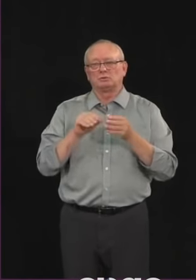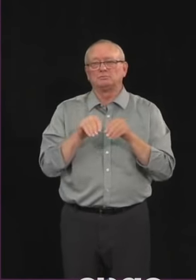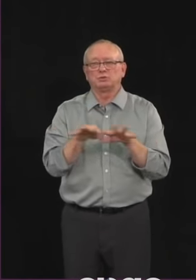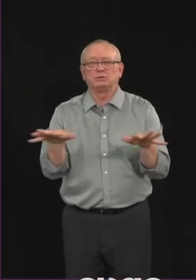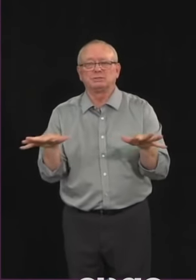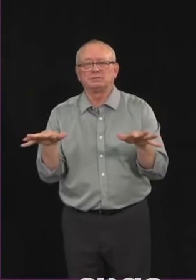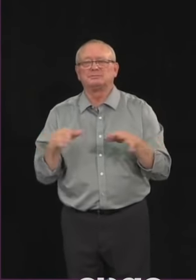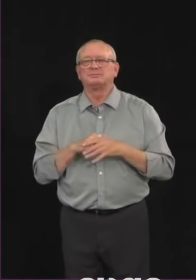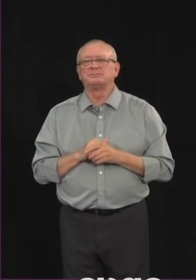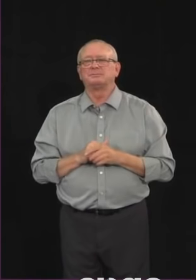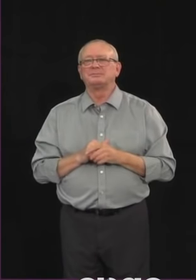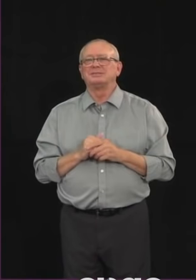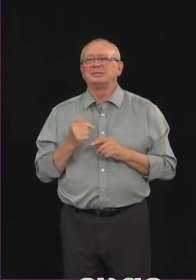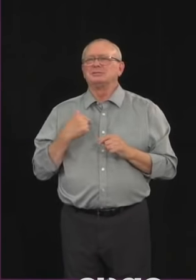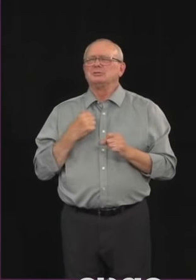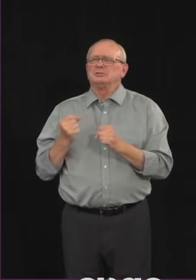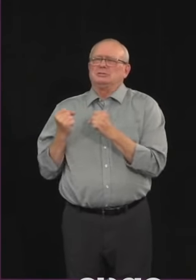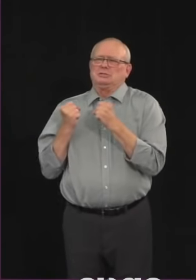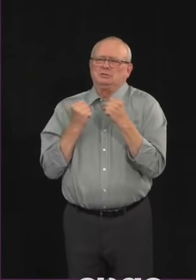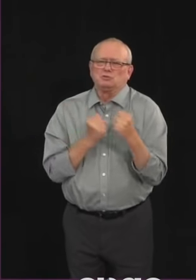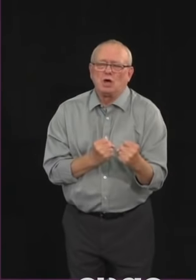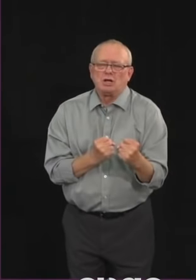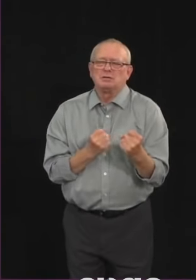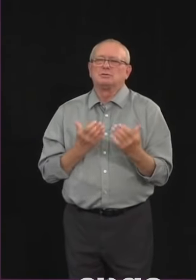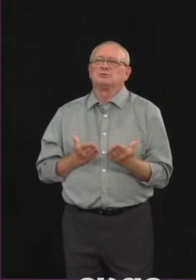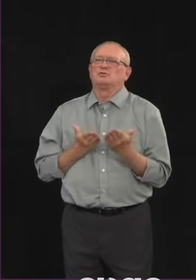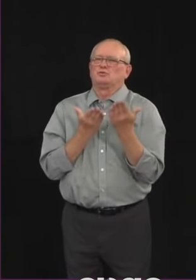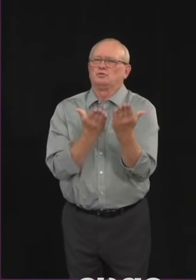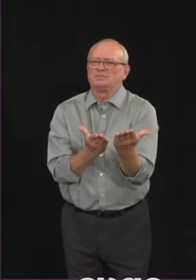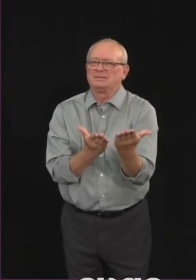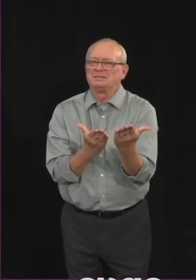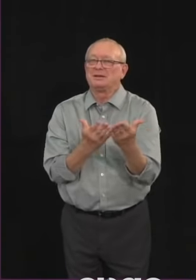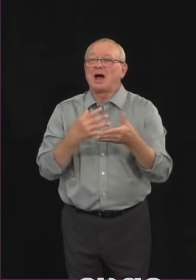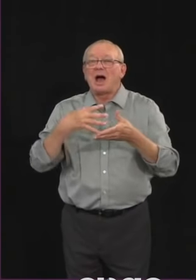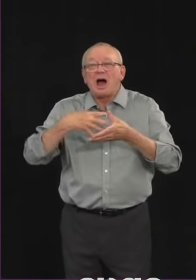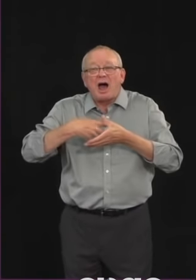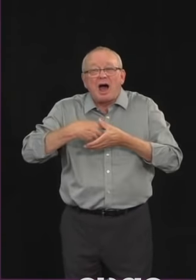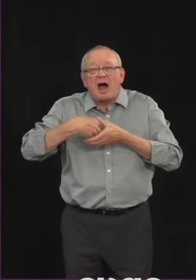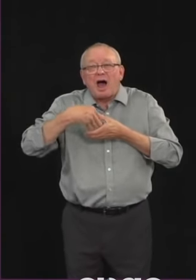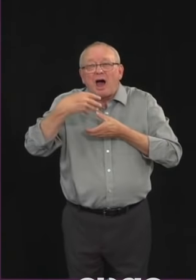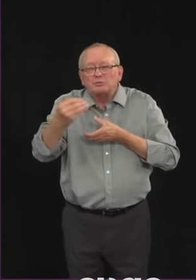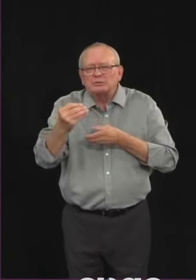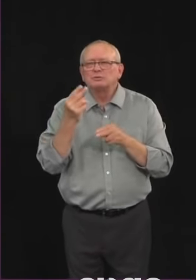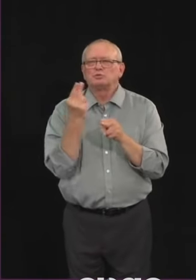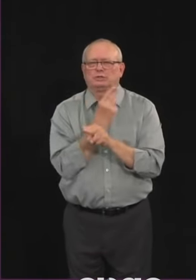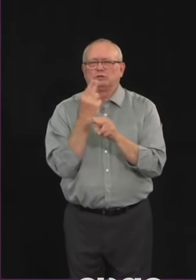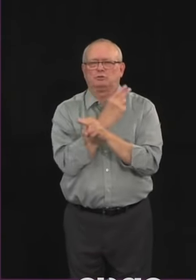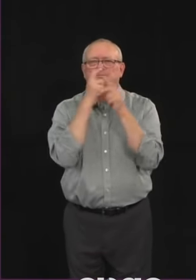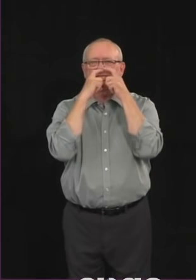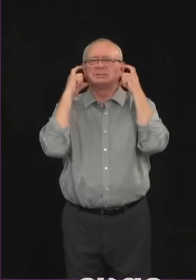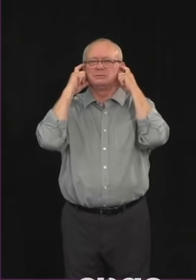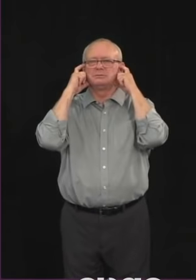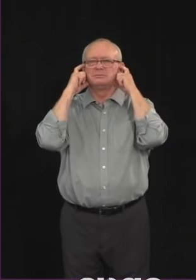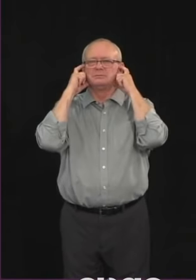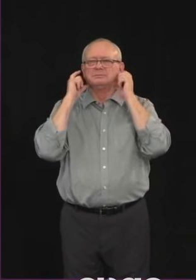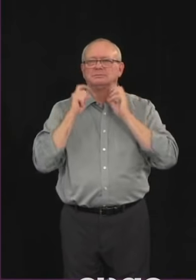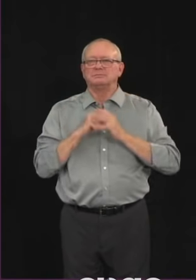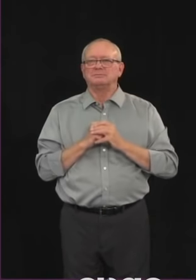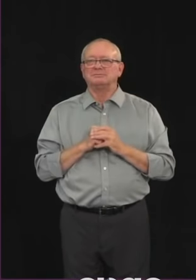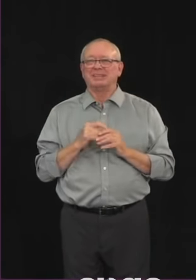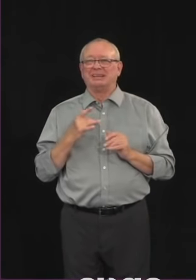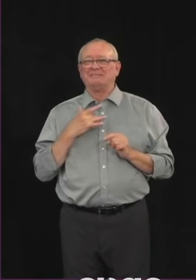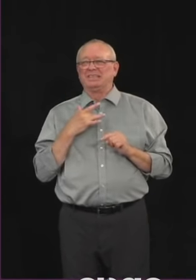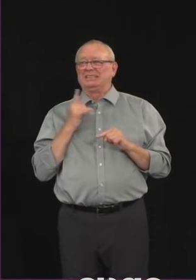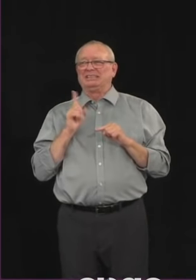recommending that all of us wear masks anytime we are out and can't maintain a two-metre distance from others, especially